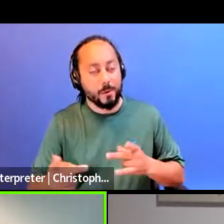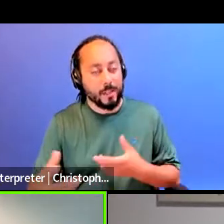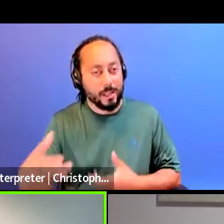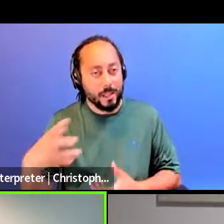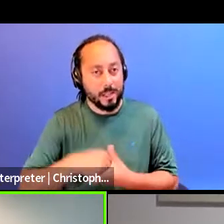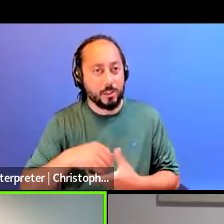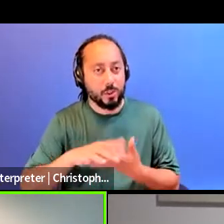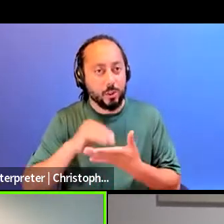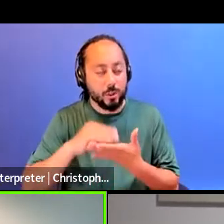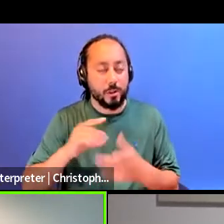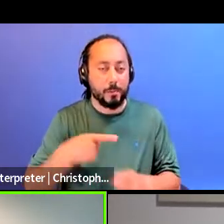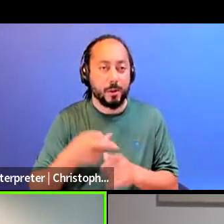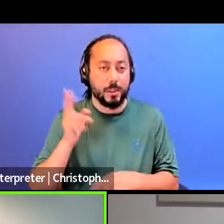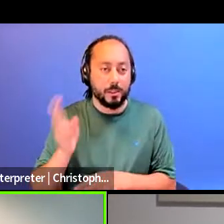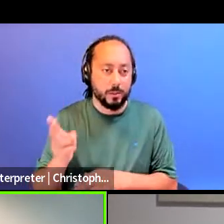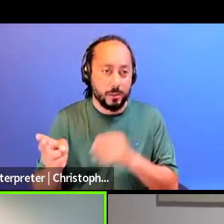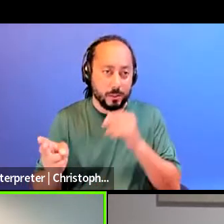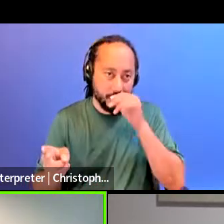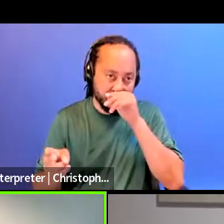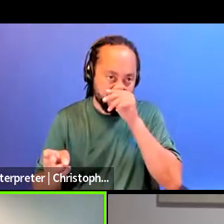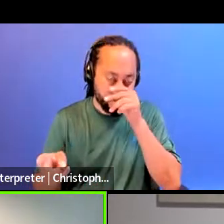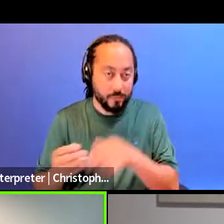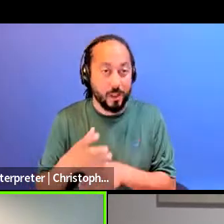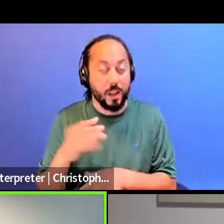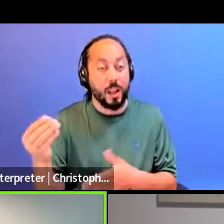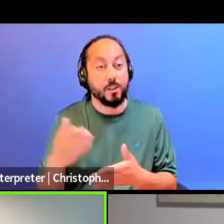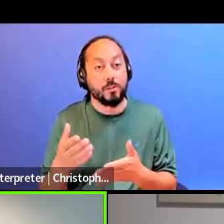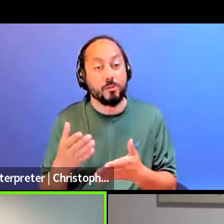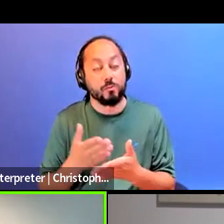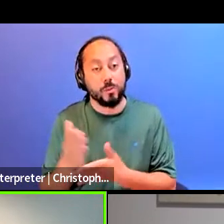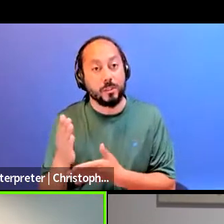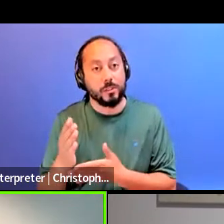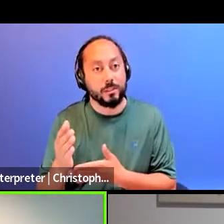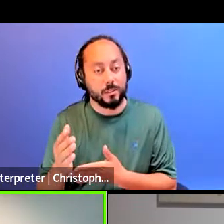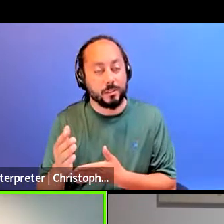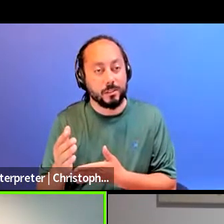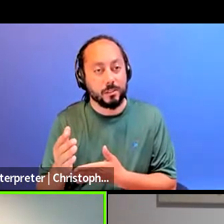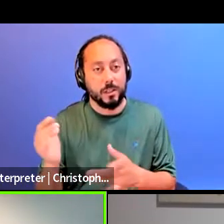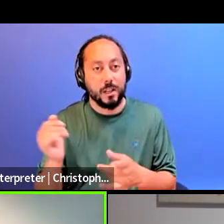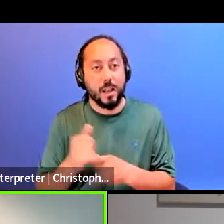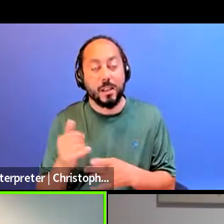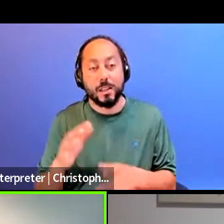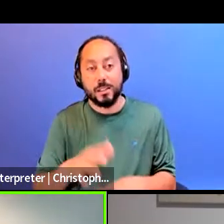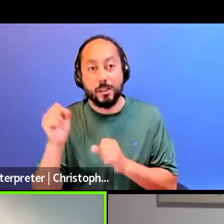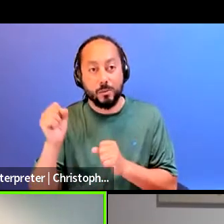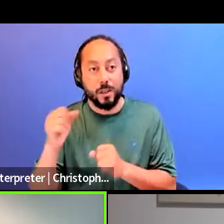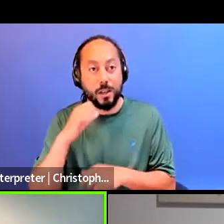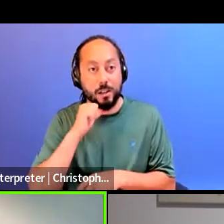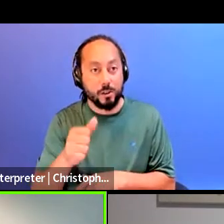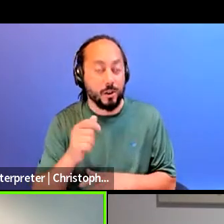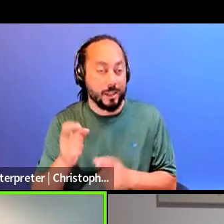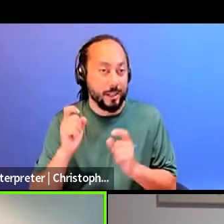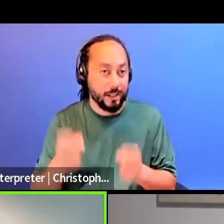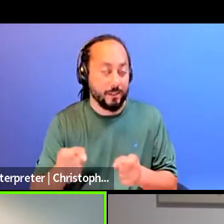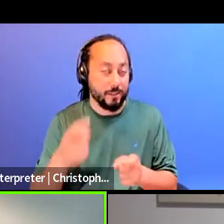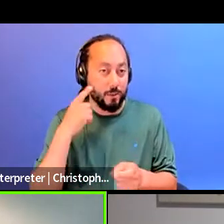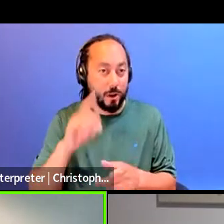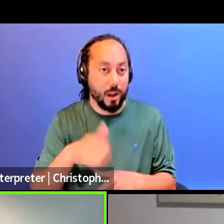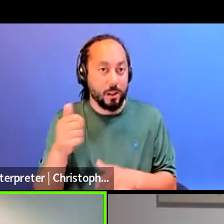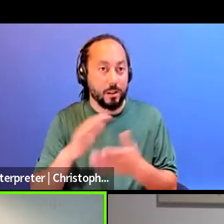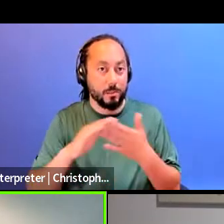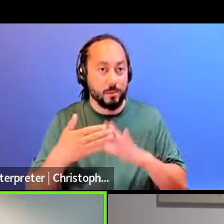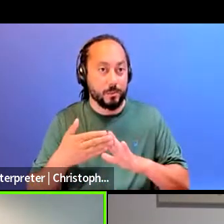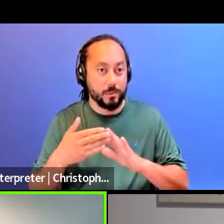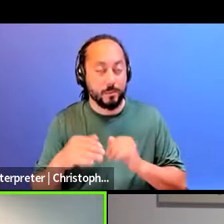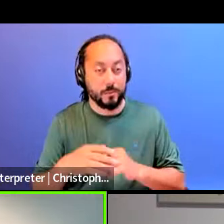histories that the rights they may have taken for granted have also been taken away or never given to other communities. It's a possible, it gives us a moment of